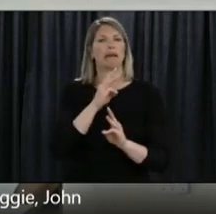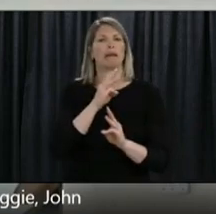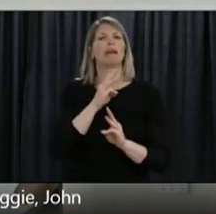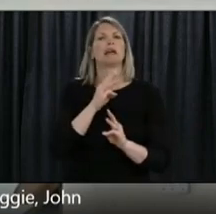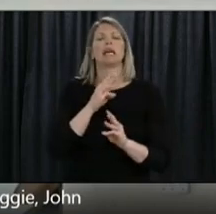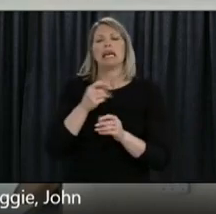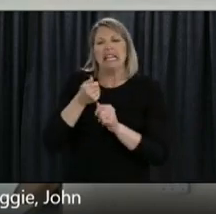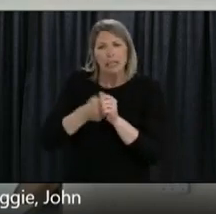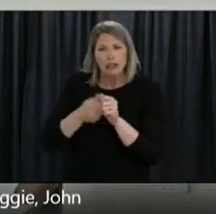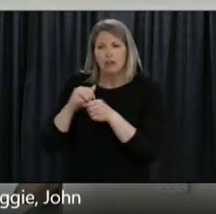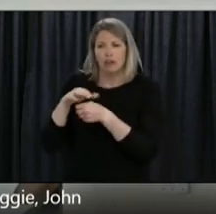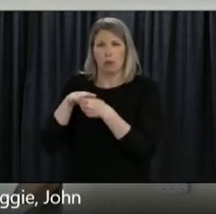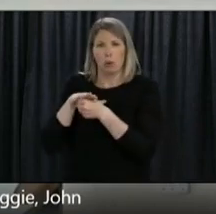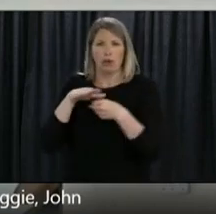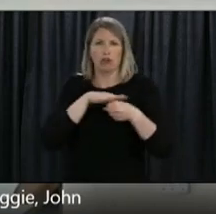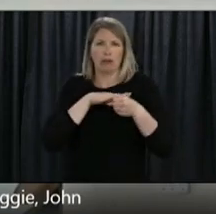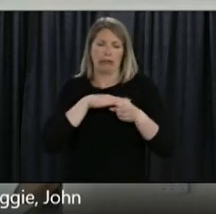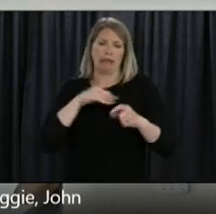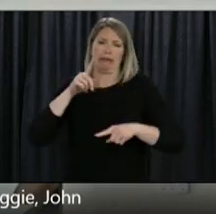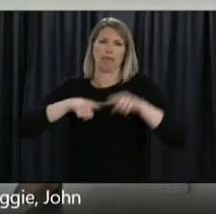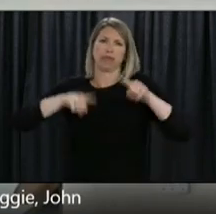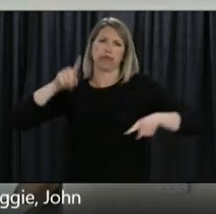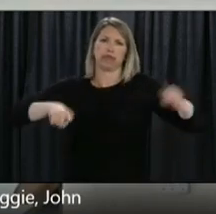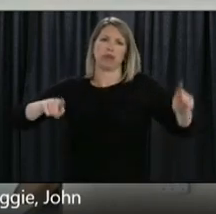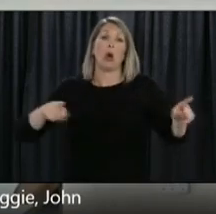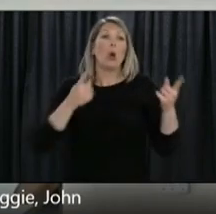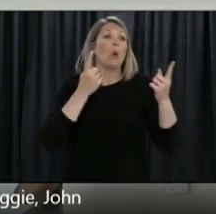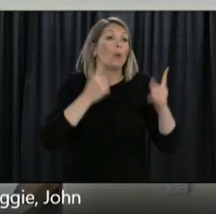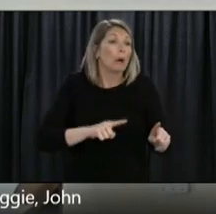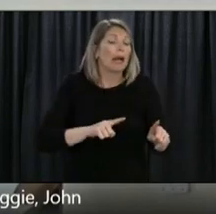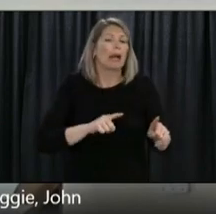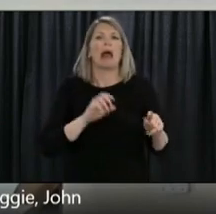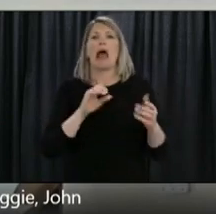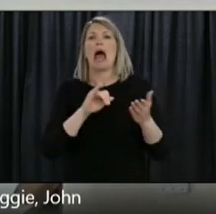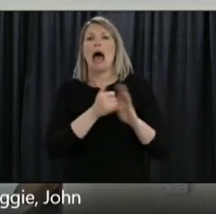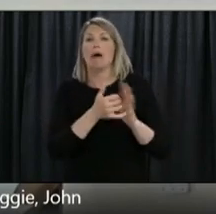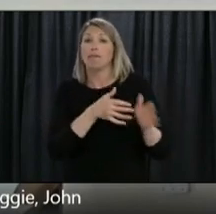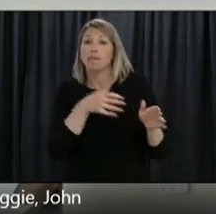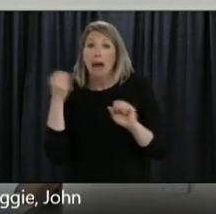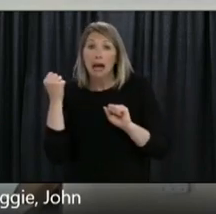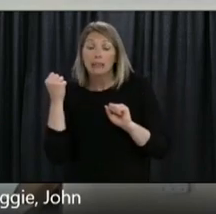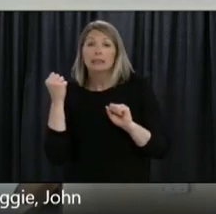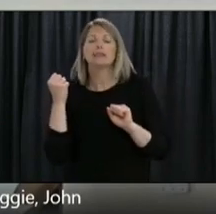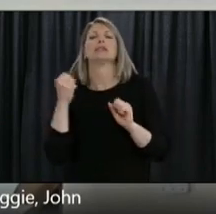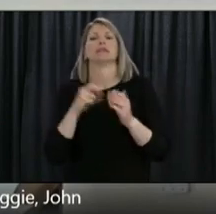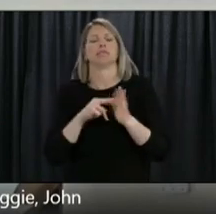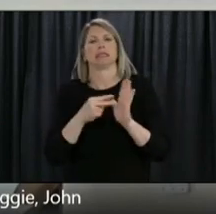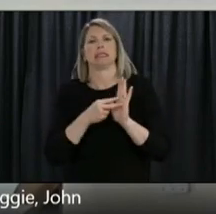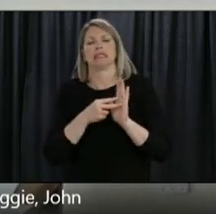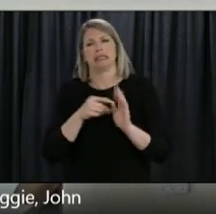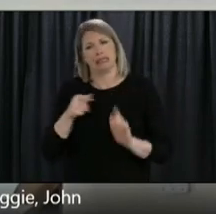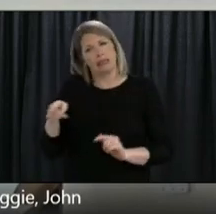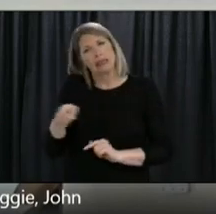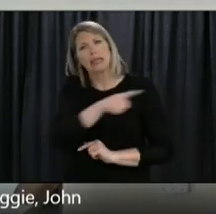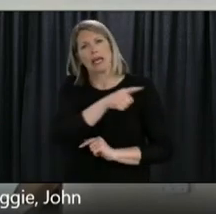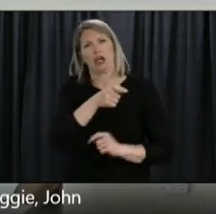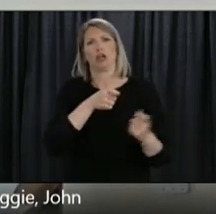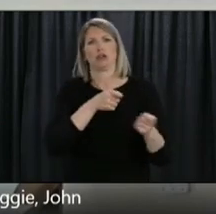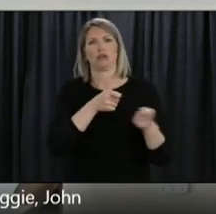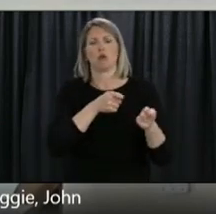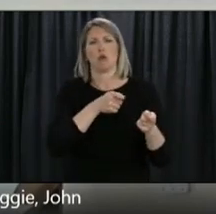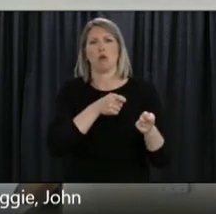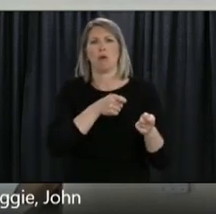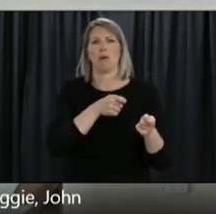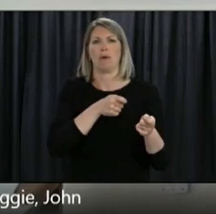bearing in mind the slightly different level of service each would provide. We're already halfway back to the